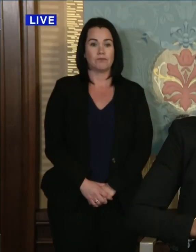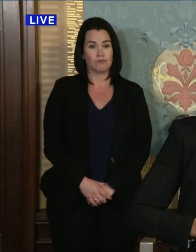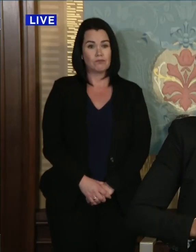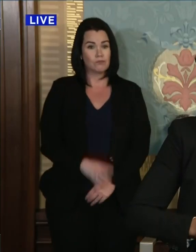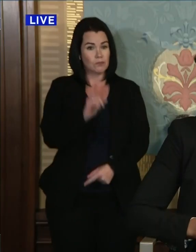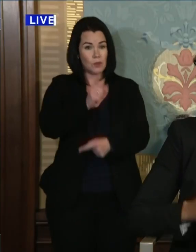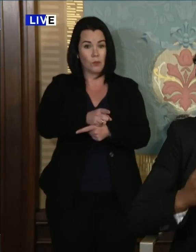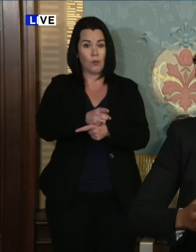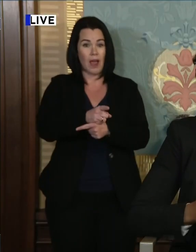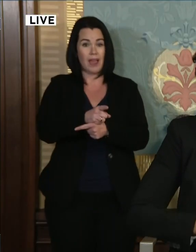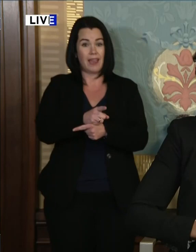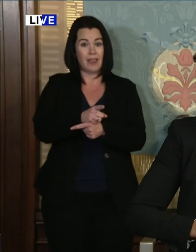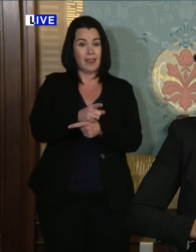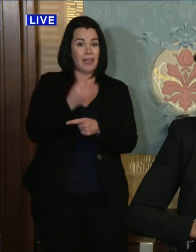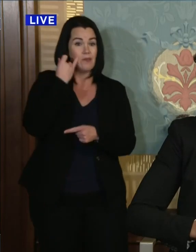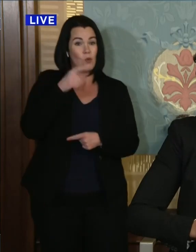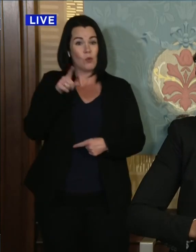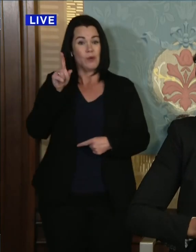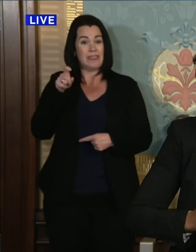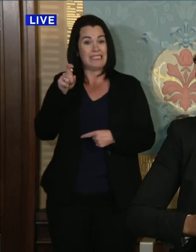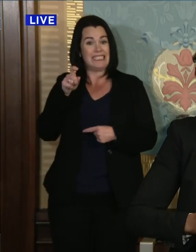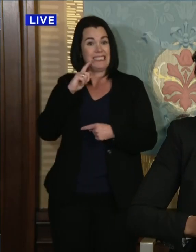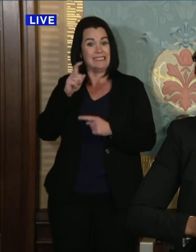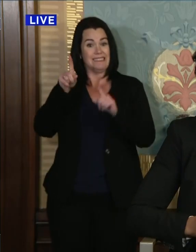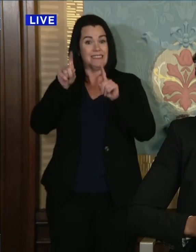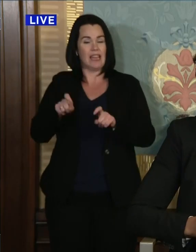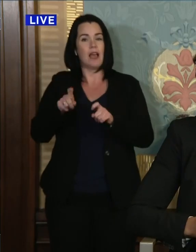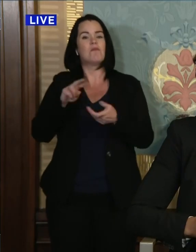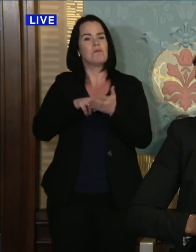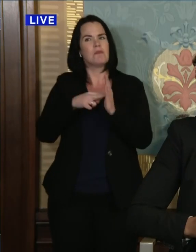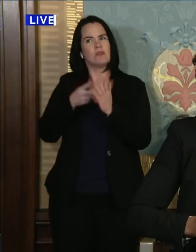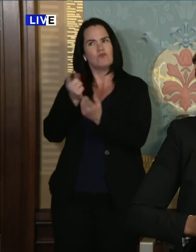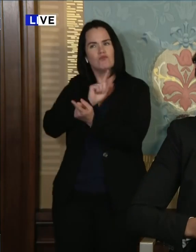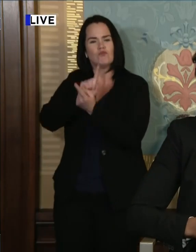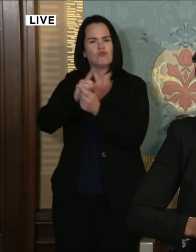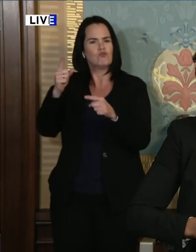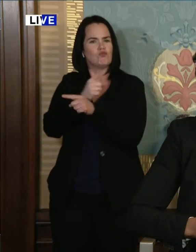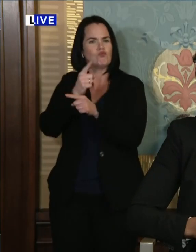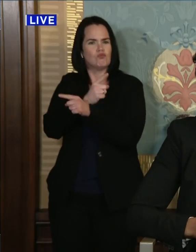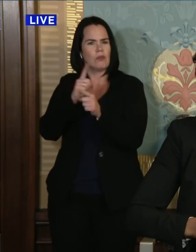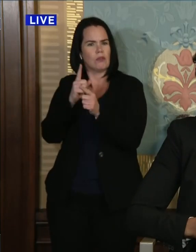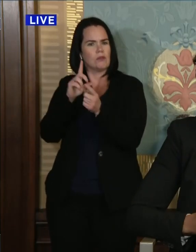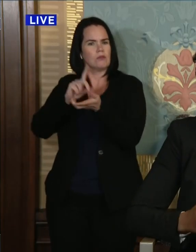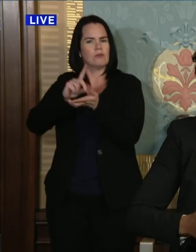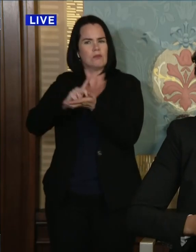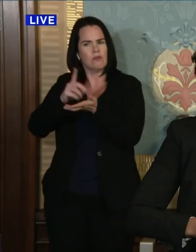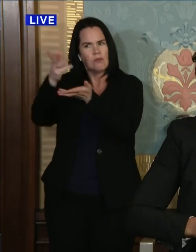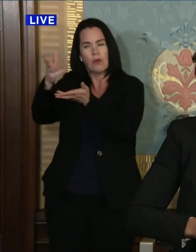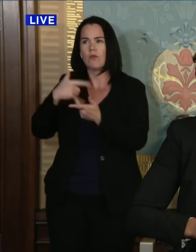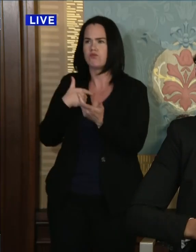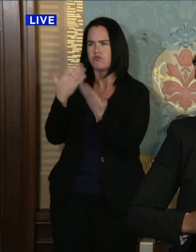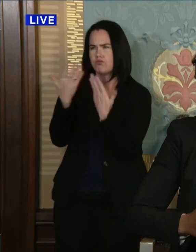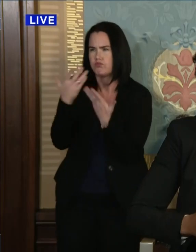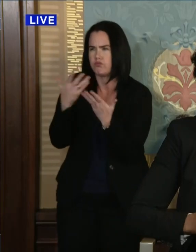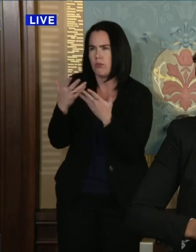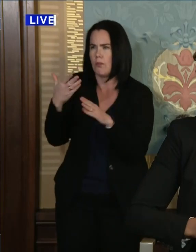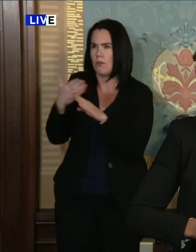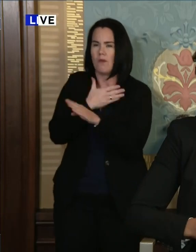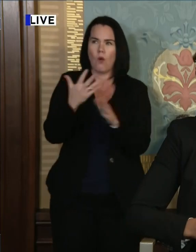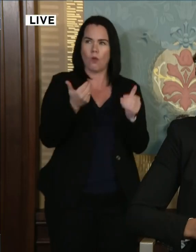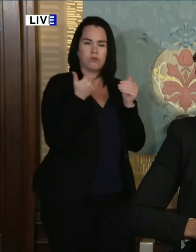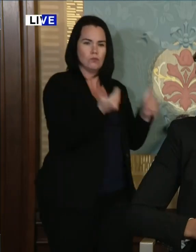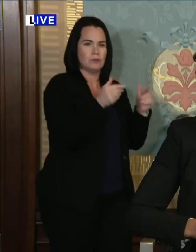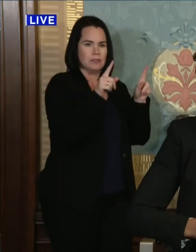That's right ideally someone would have a primary care doctor and they would talk to them first before they would be able to get a test. We know